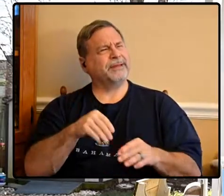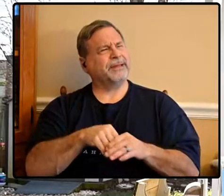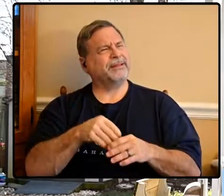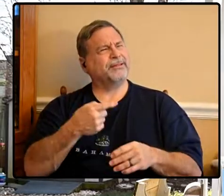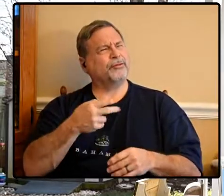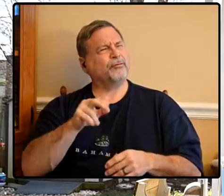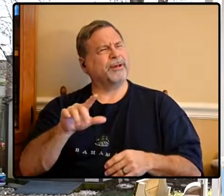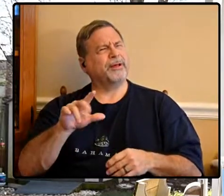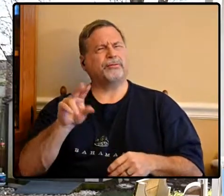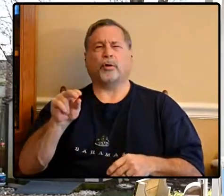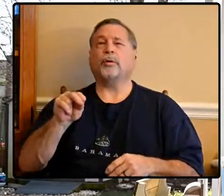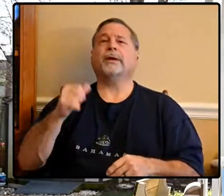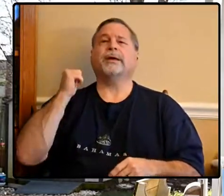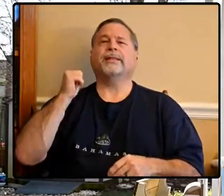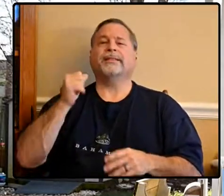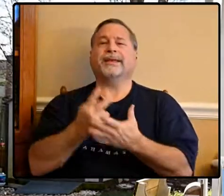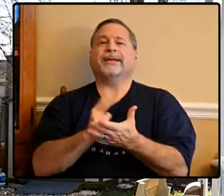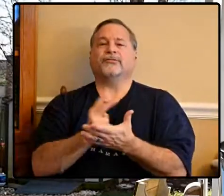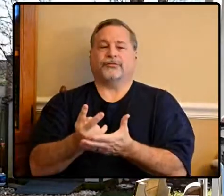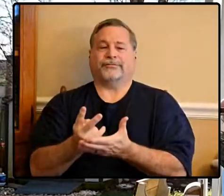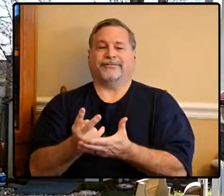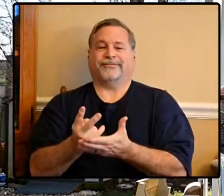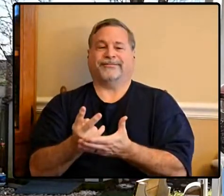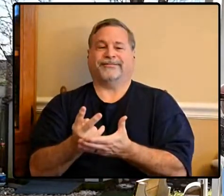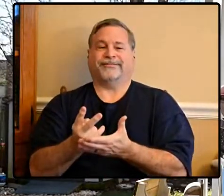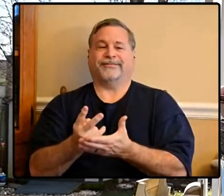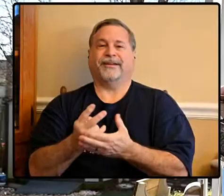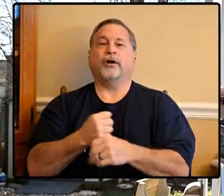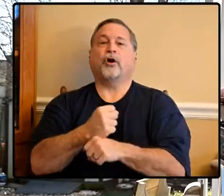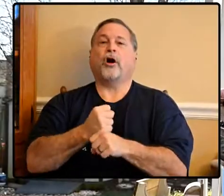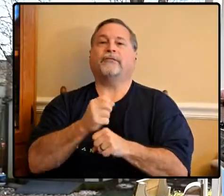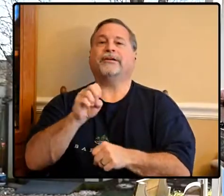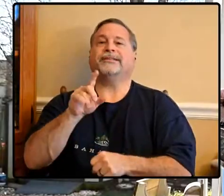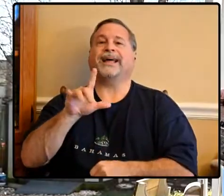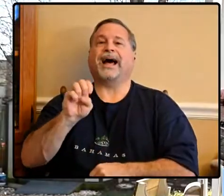grill no we'll see you back in the kitchen coffee style